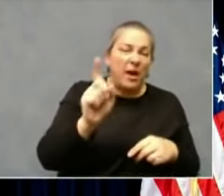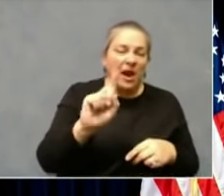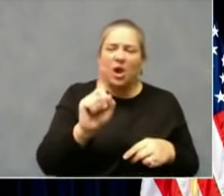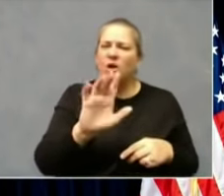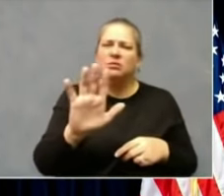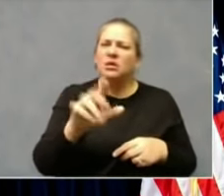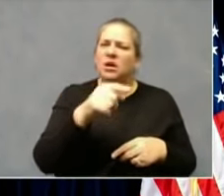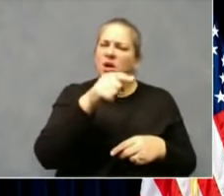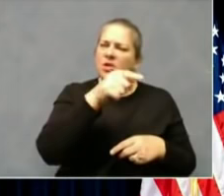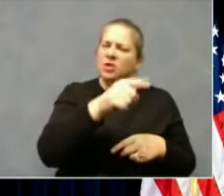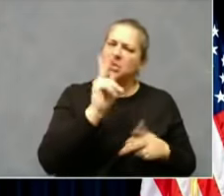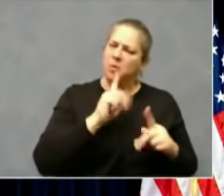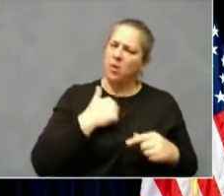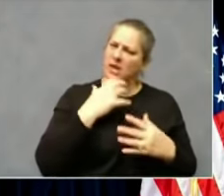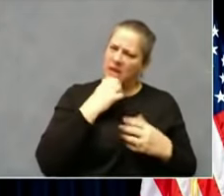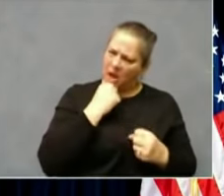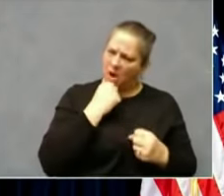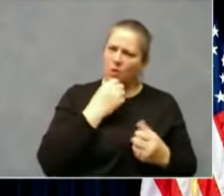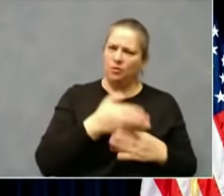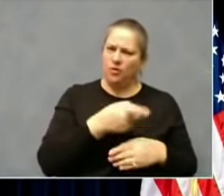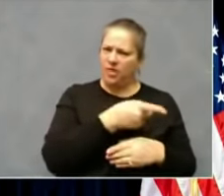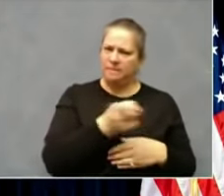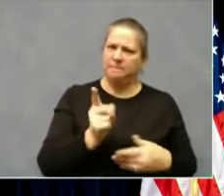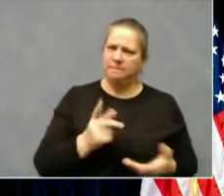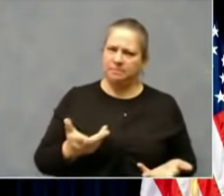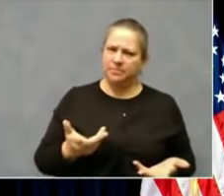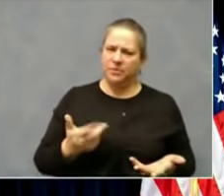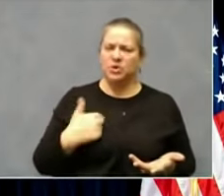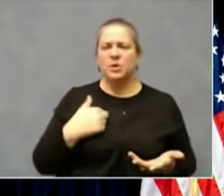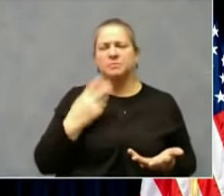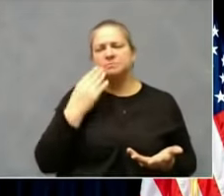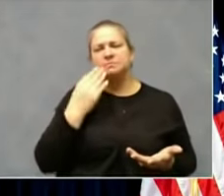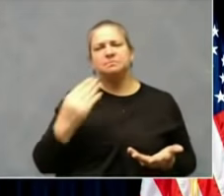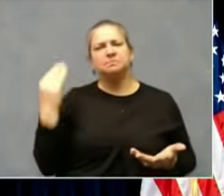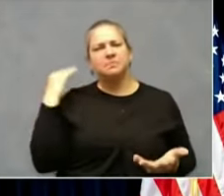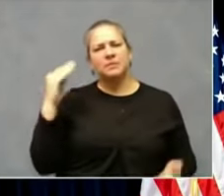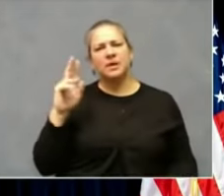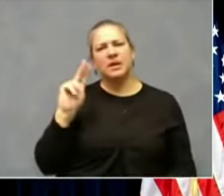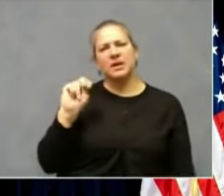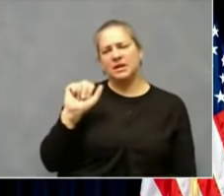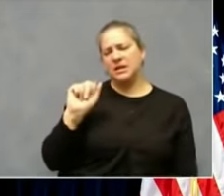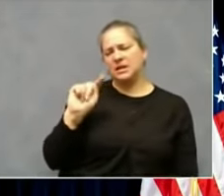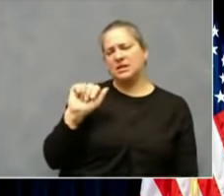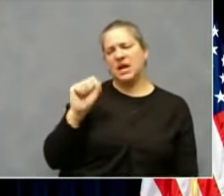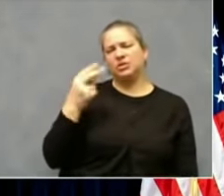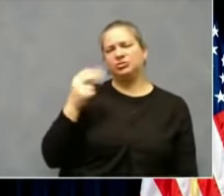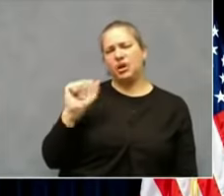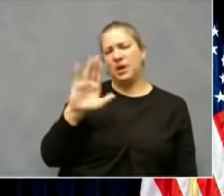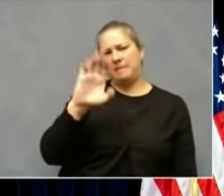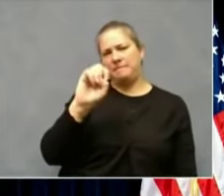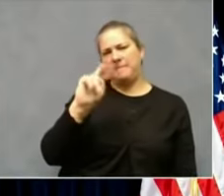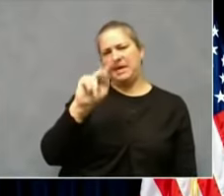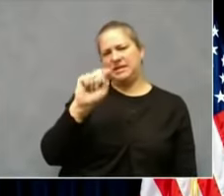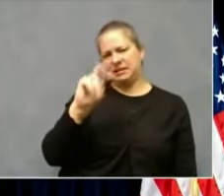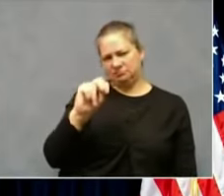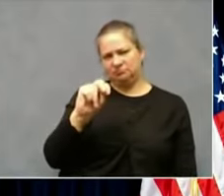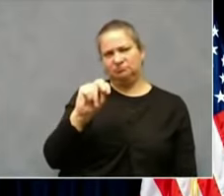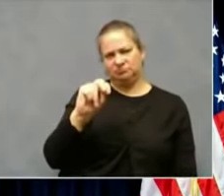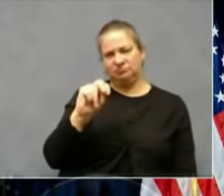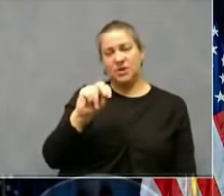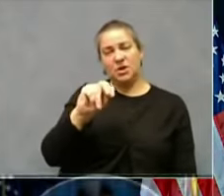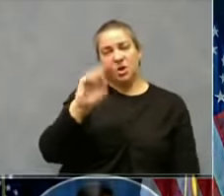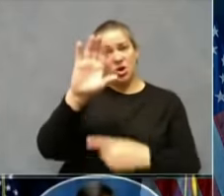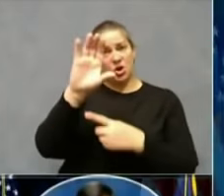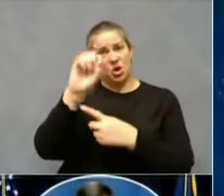today, we've got a memorial for LaTosha Benton. COVID-19 is stripping us of people we love in our Kentucky